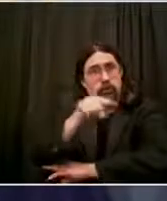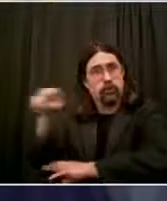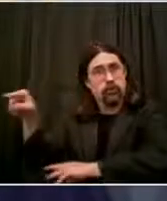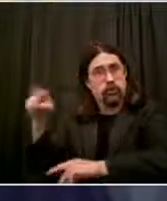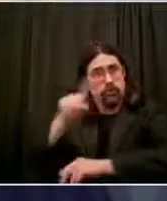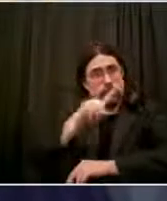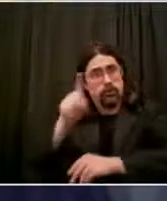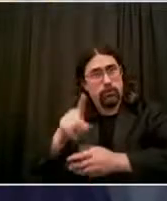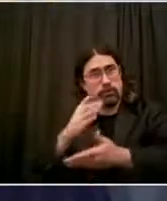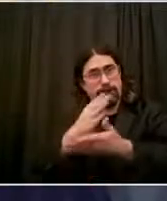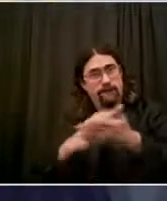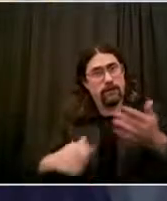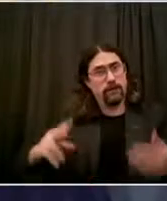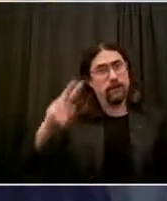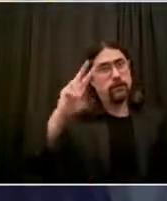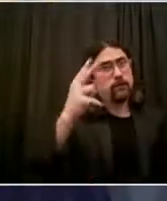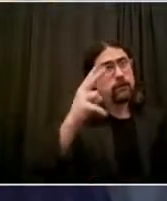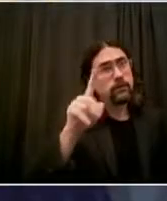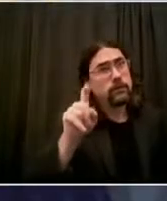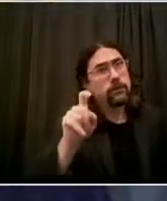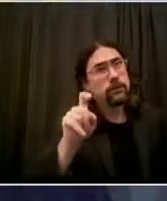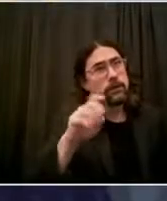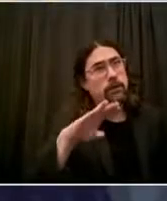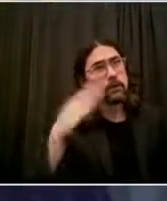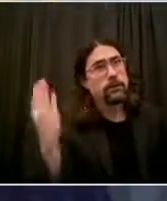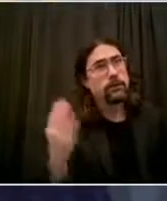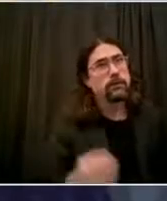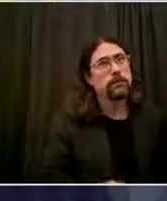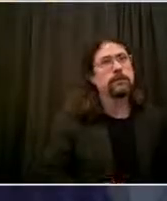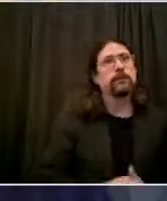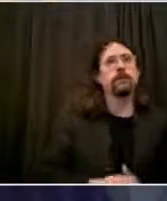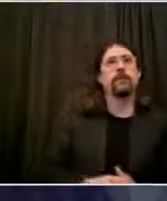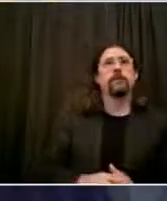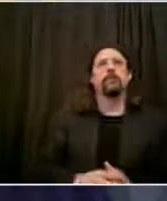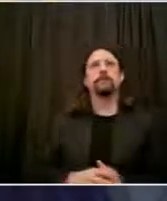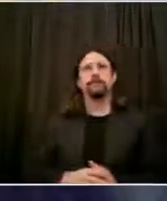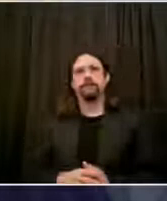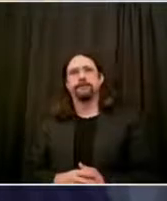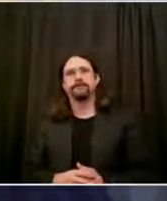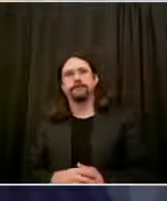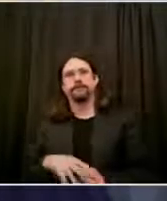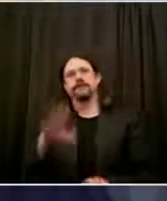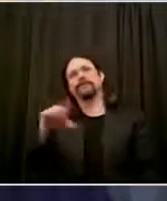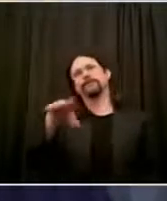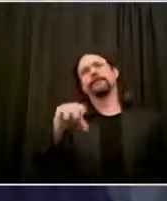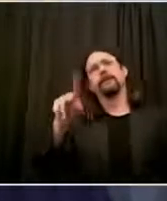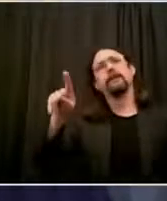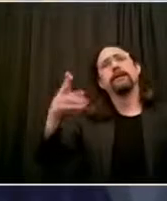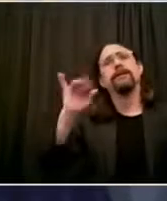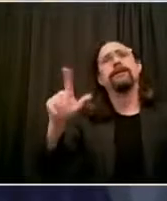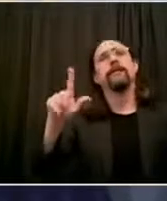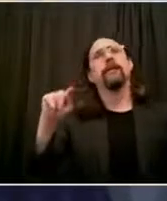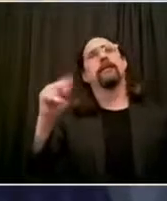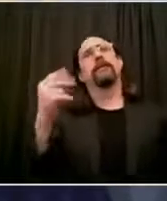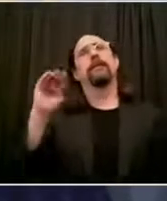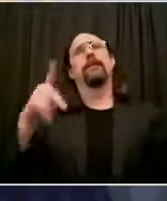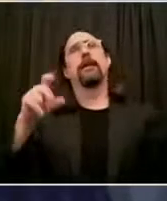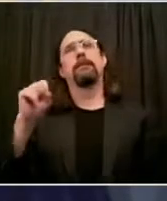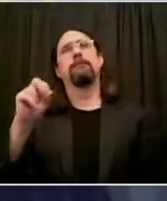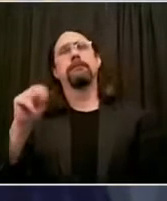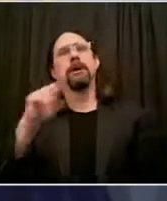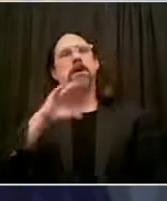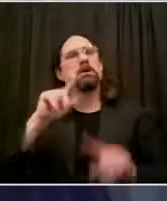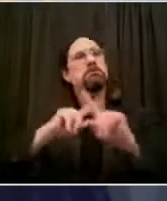community affairs, Marco Carrion, has been a key leader in the effort. The head of our community and